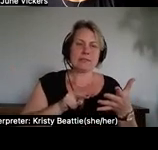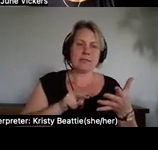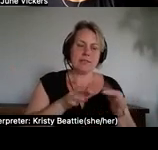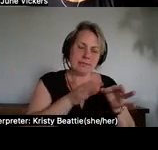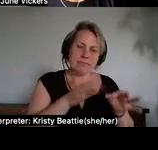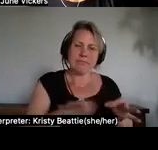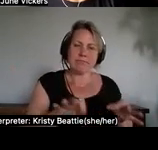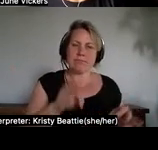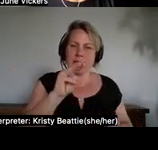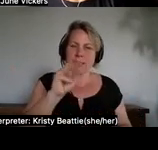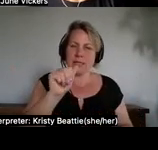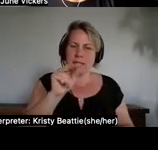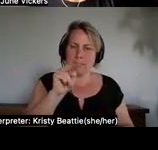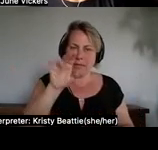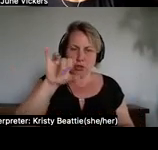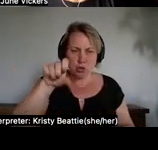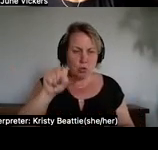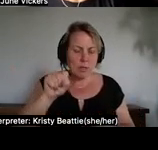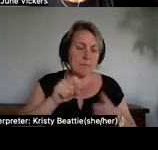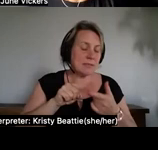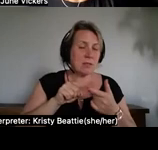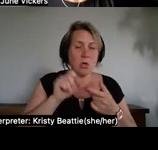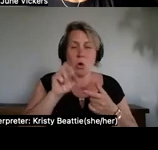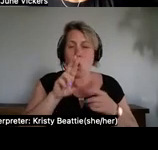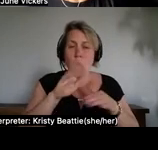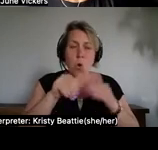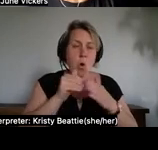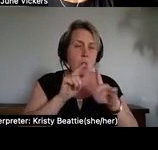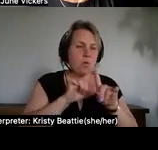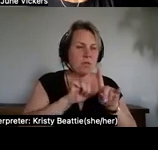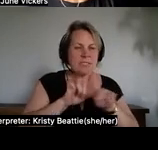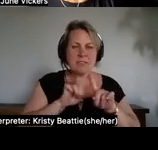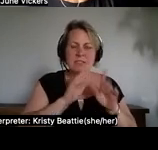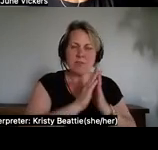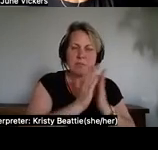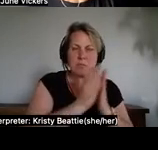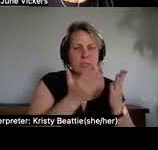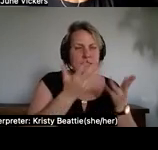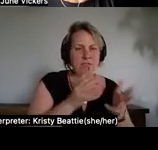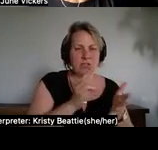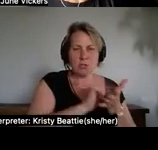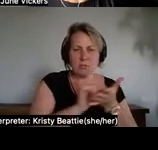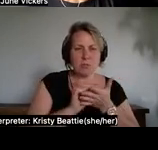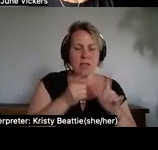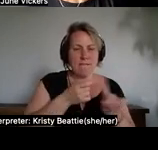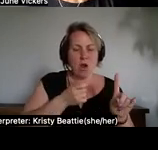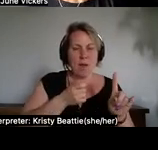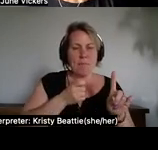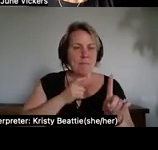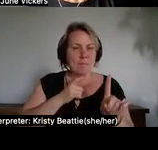the volumes of books that were published from the truth and reconciliation